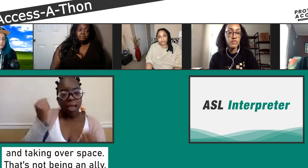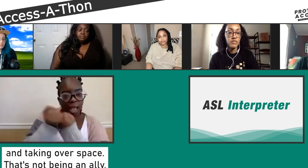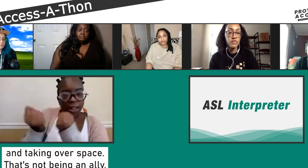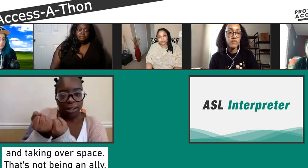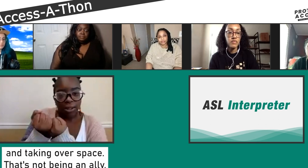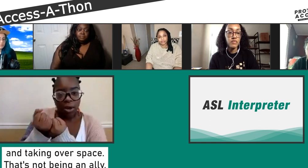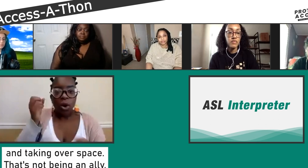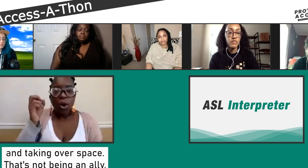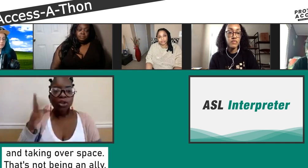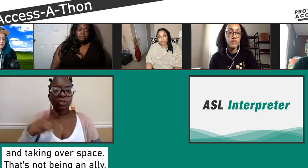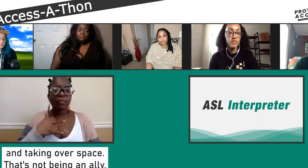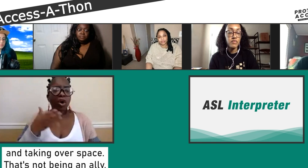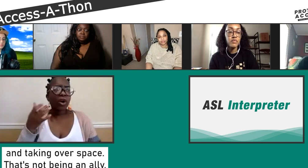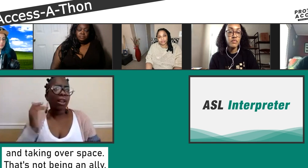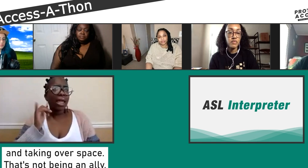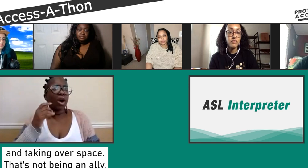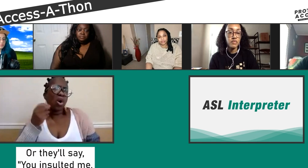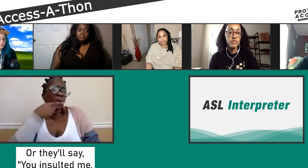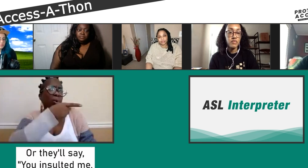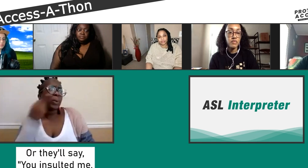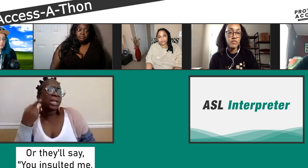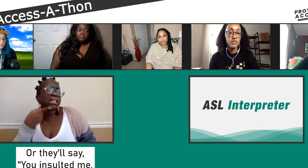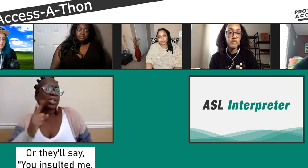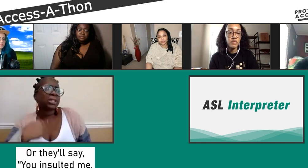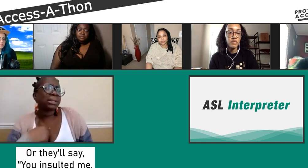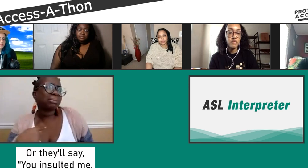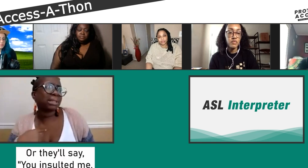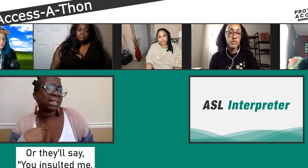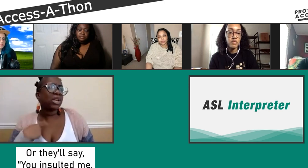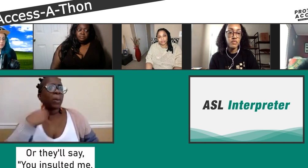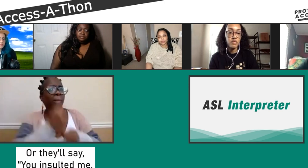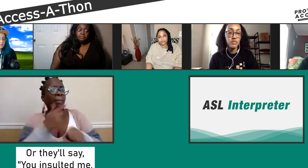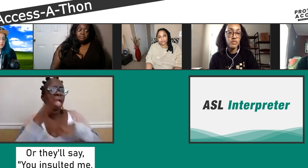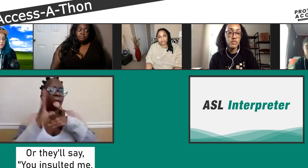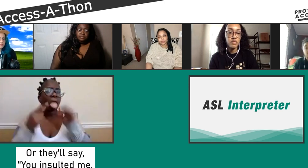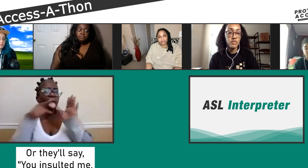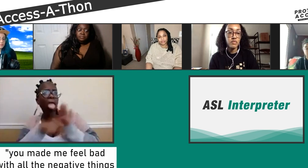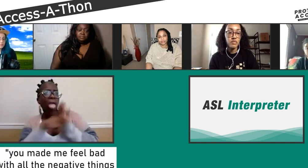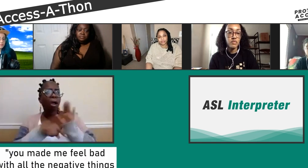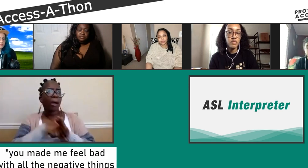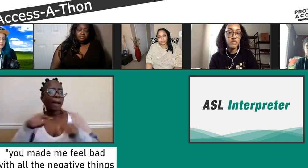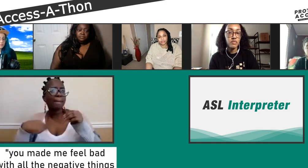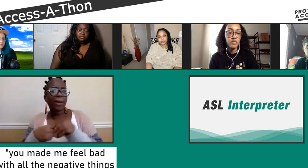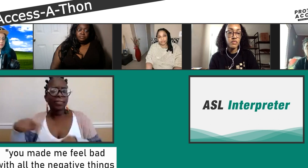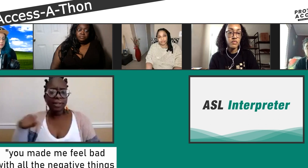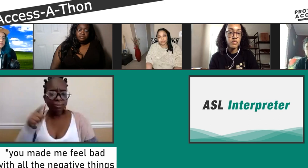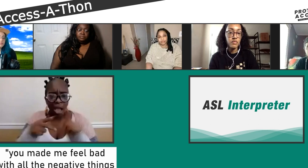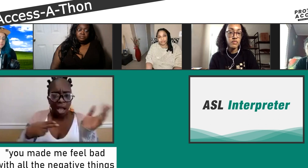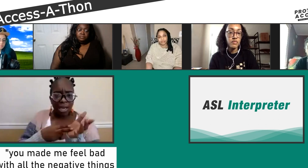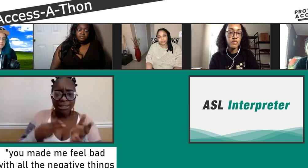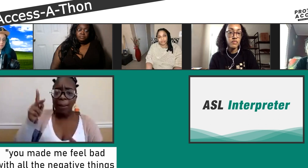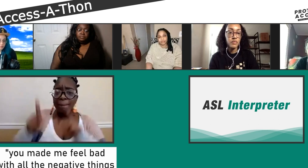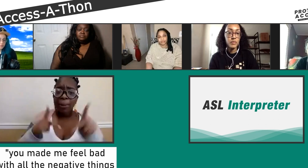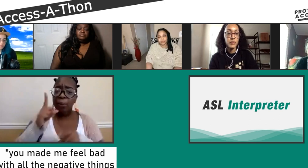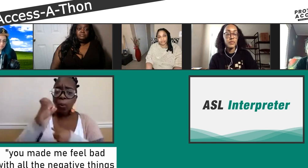ways of oppression and different ways people take space, or they feel like, oh, you insulted me. make me feel low.